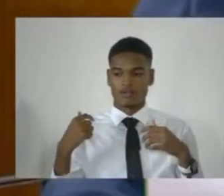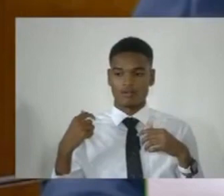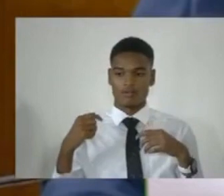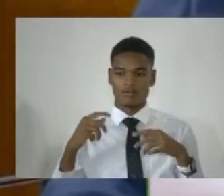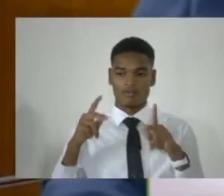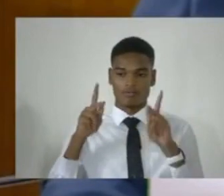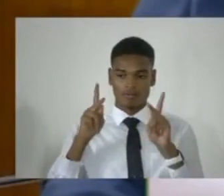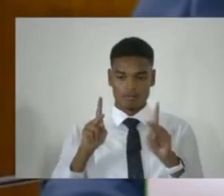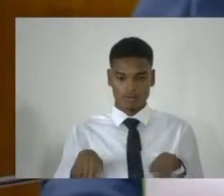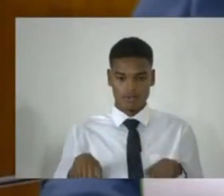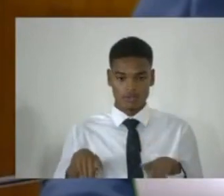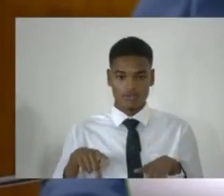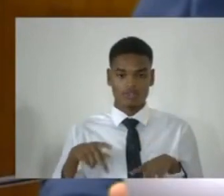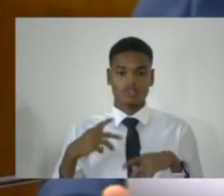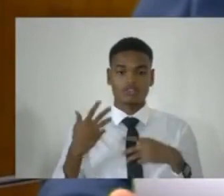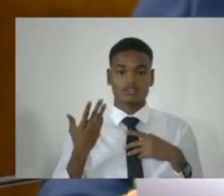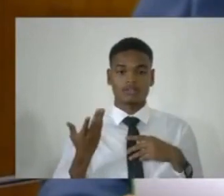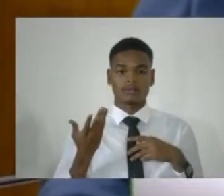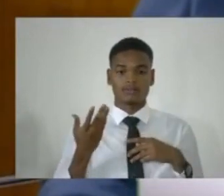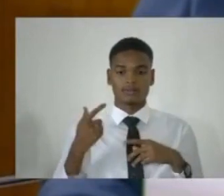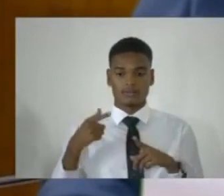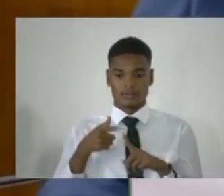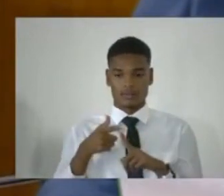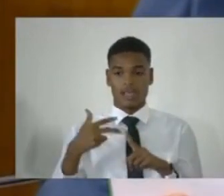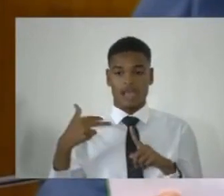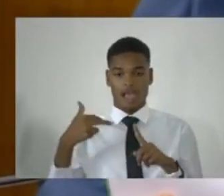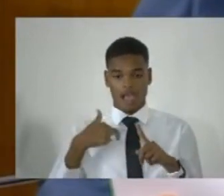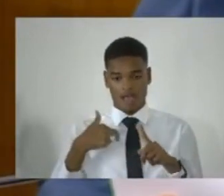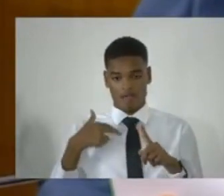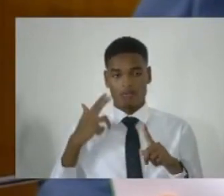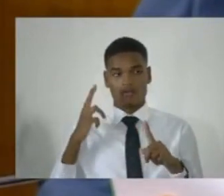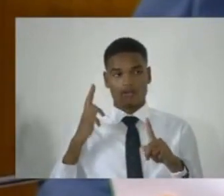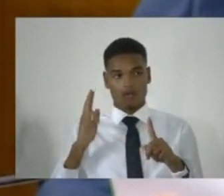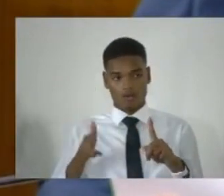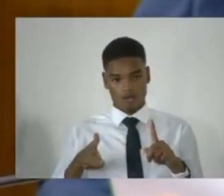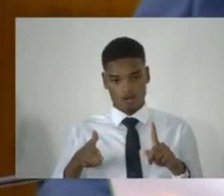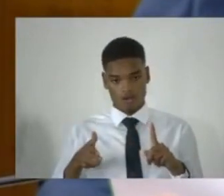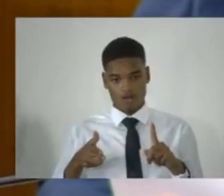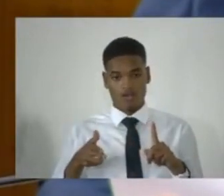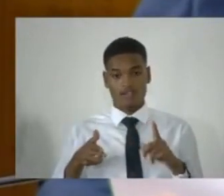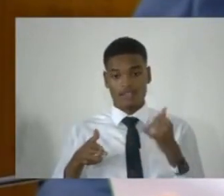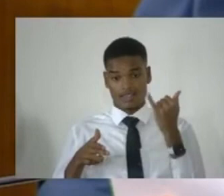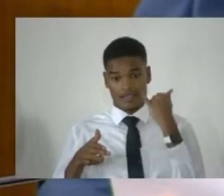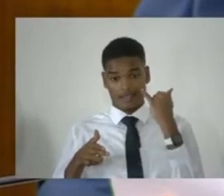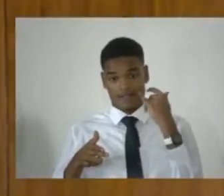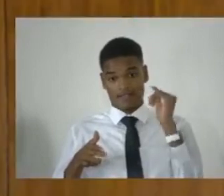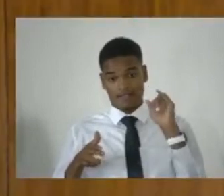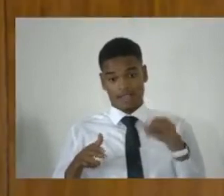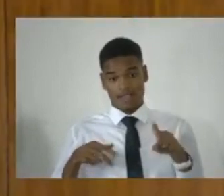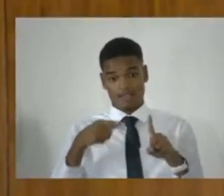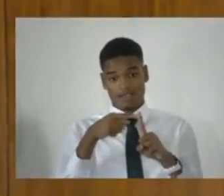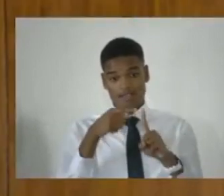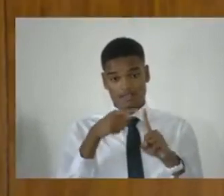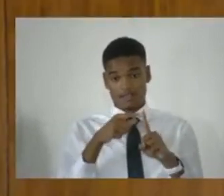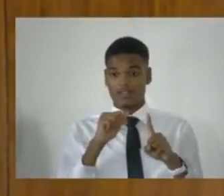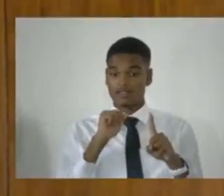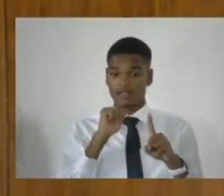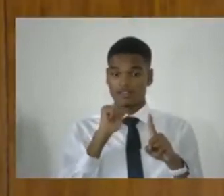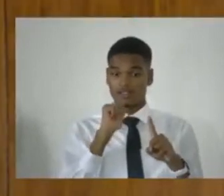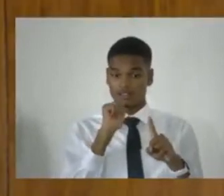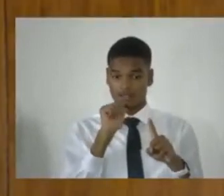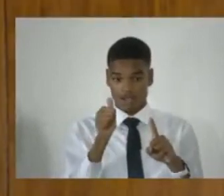was in possession of a firearm, if that person is not lawfully in possession of it,